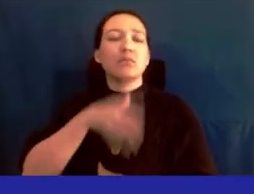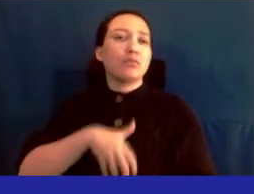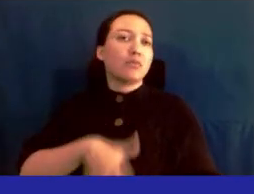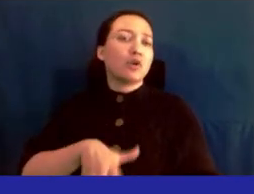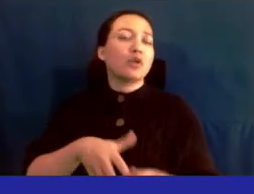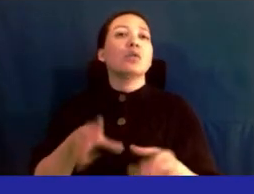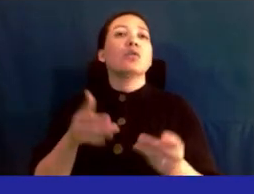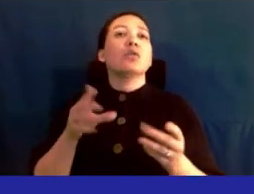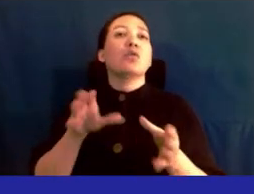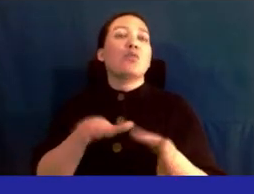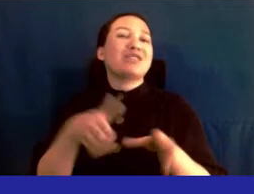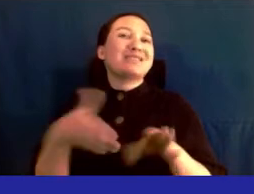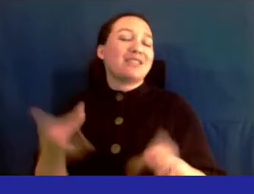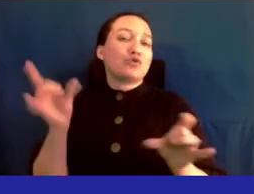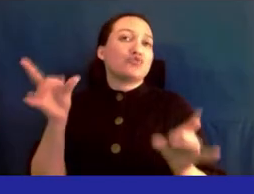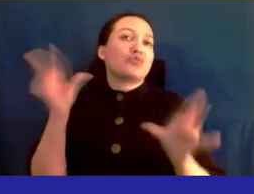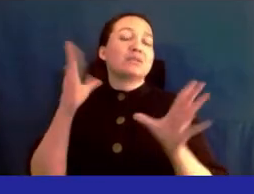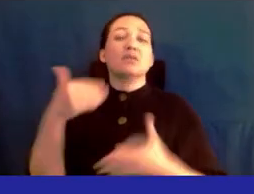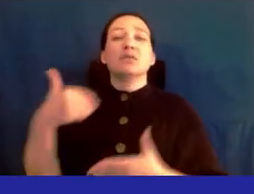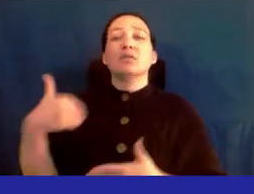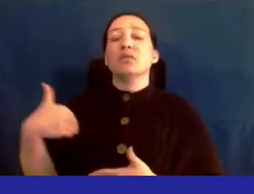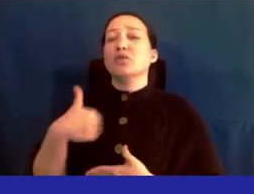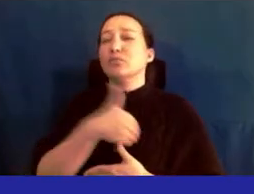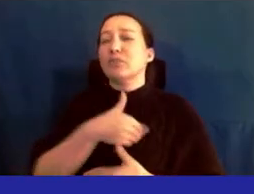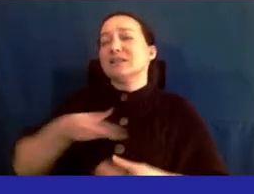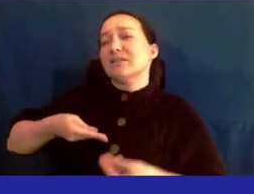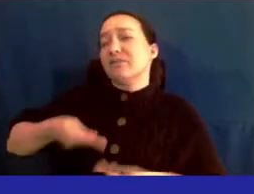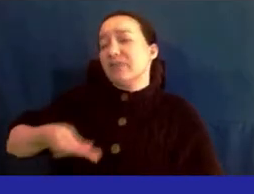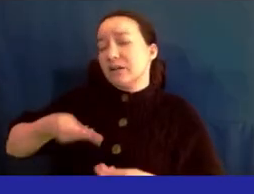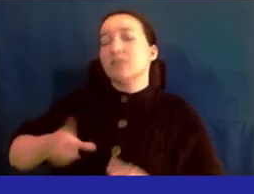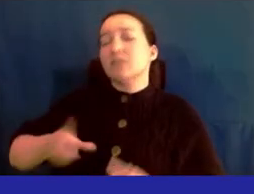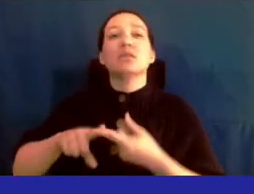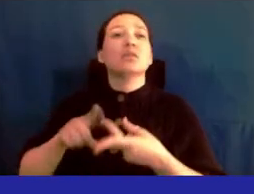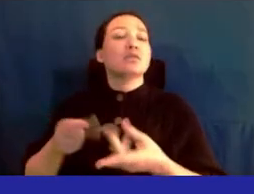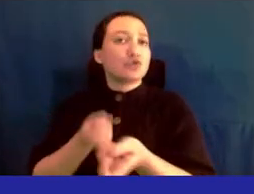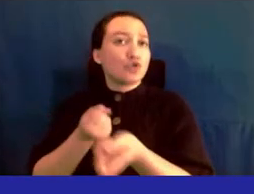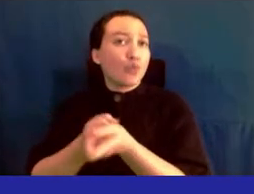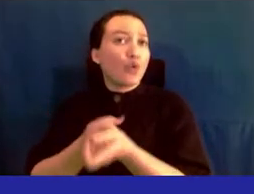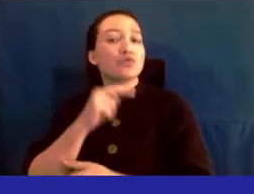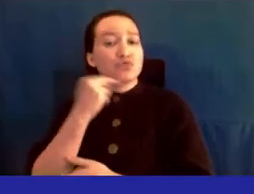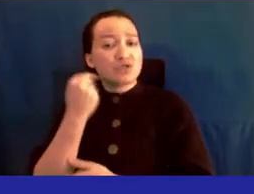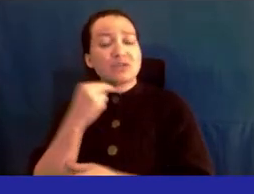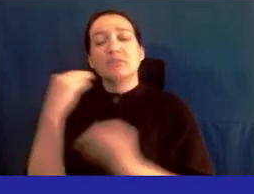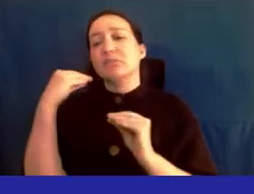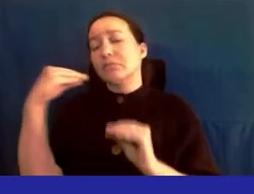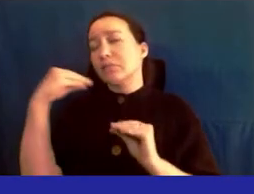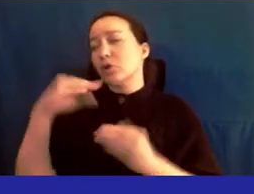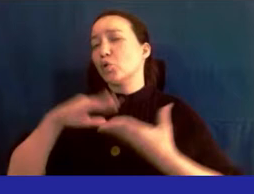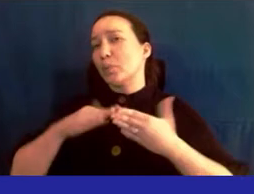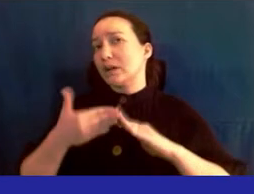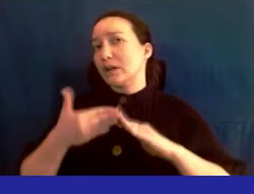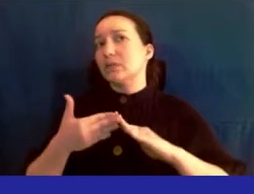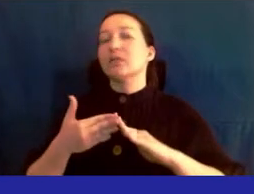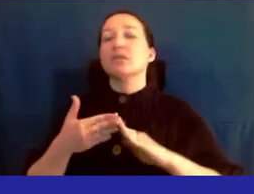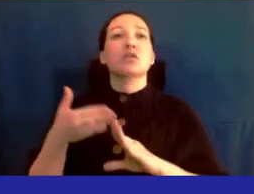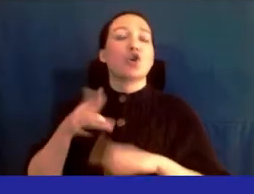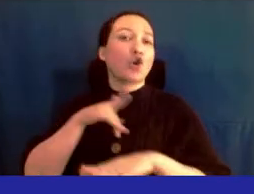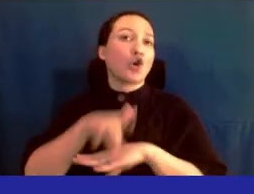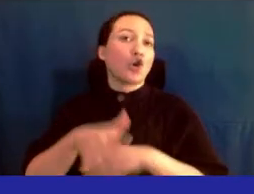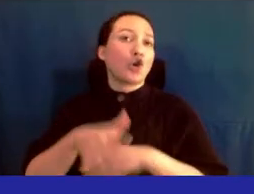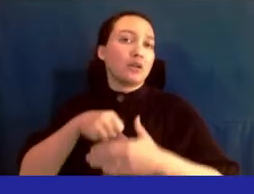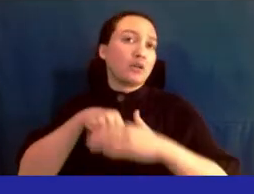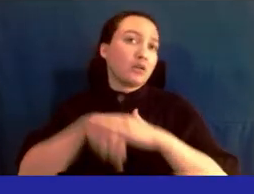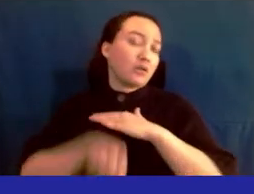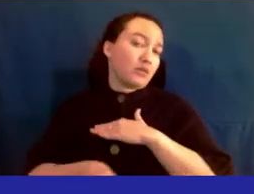crisis, promoting breastfeeding, support and nutrition, and educating community about premature birth.